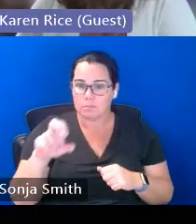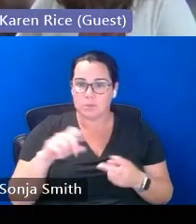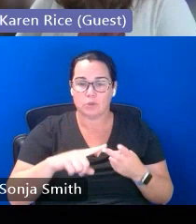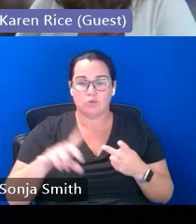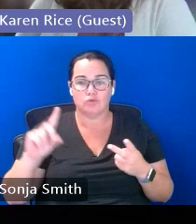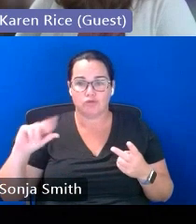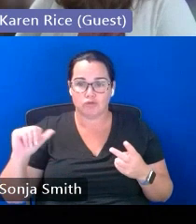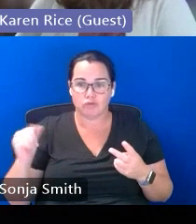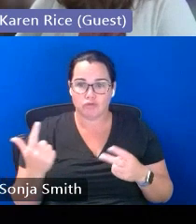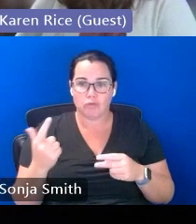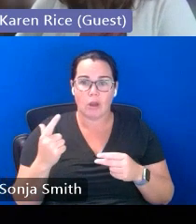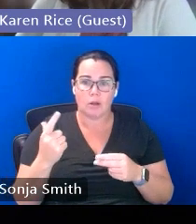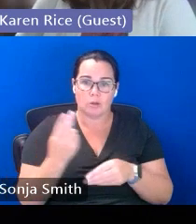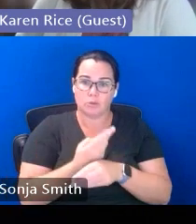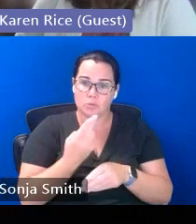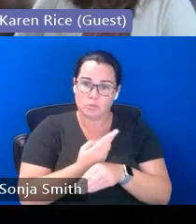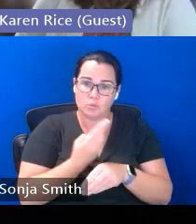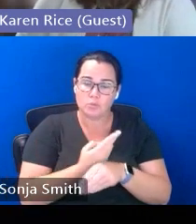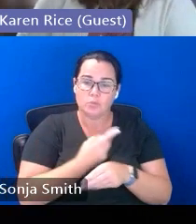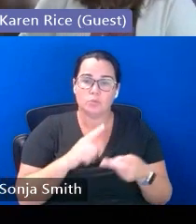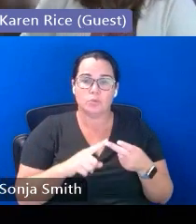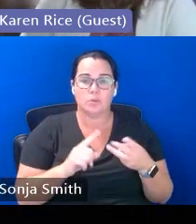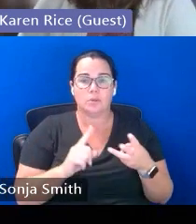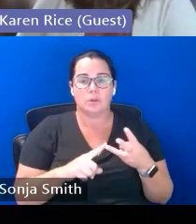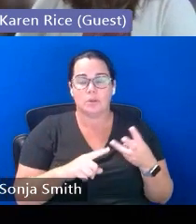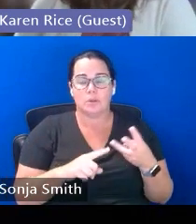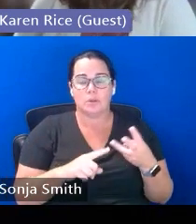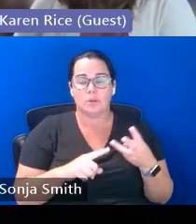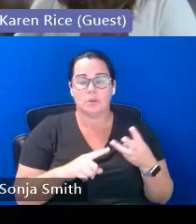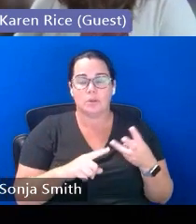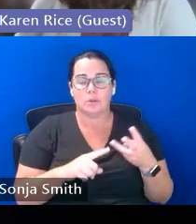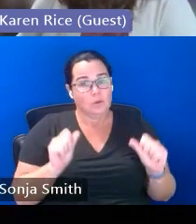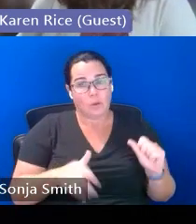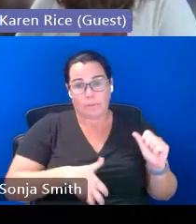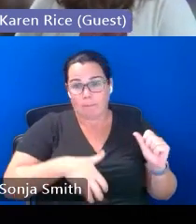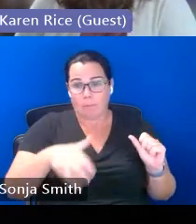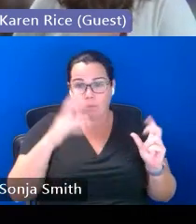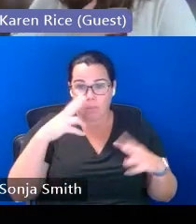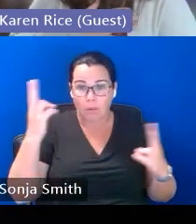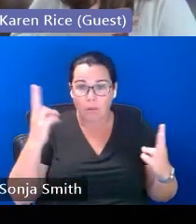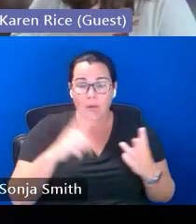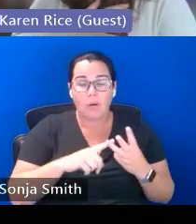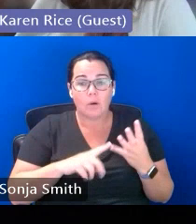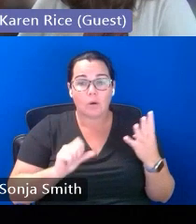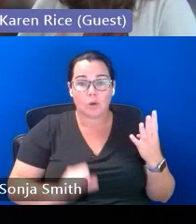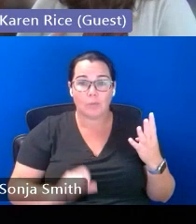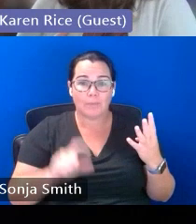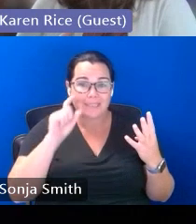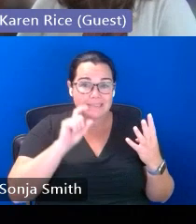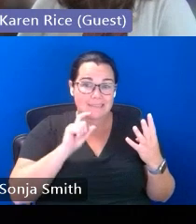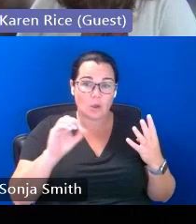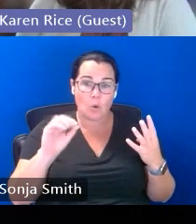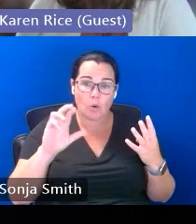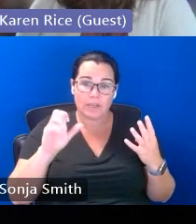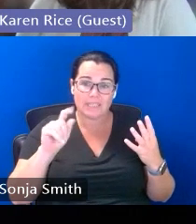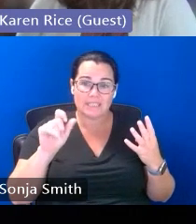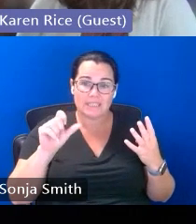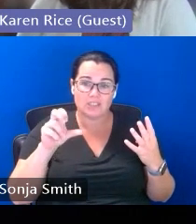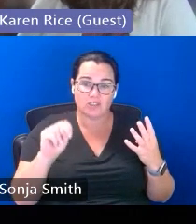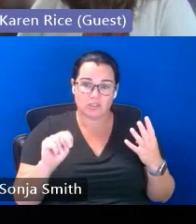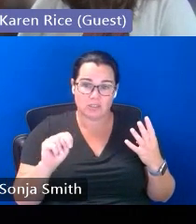parental or guardian substance abuse it could be pregnancy it could be sexual orientation just so many reasons